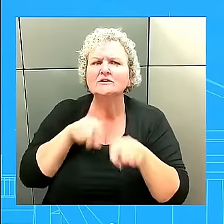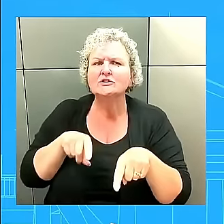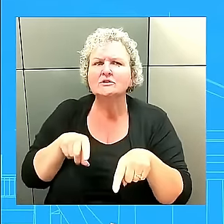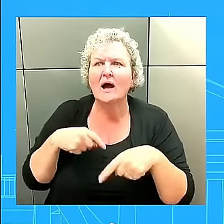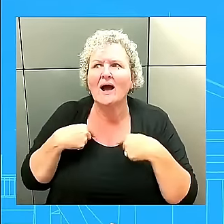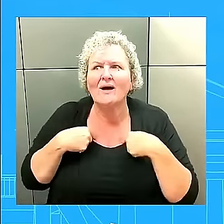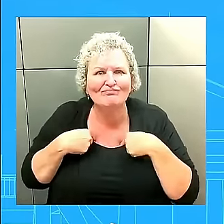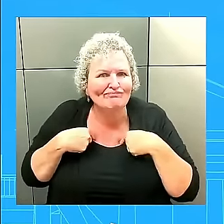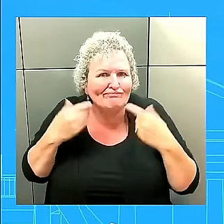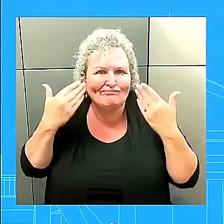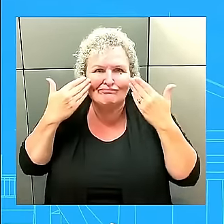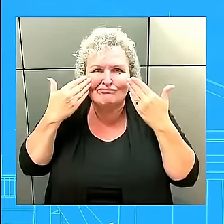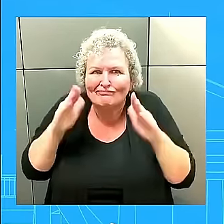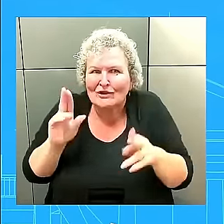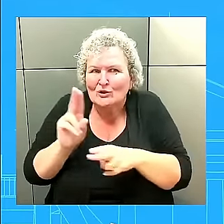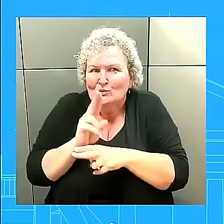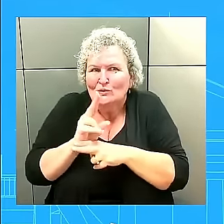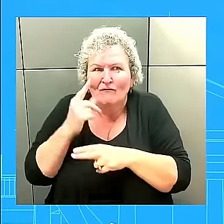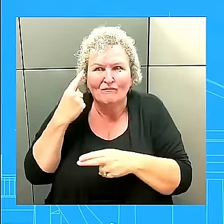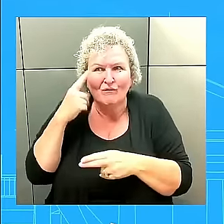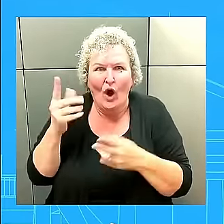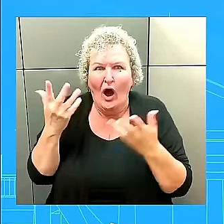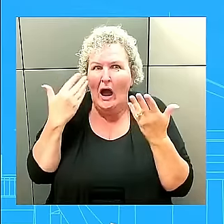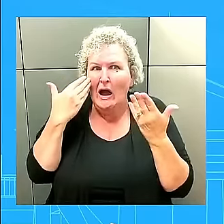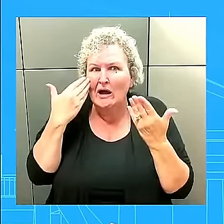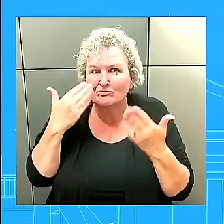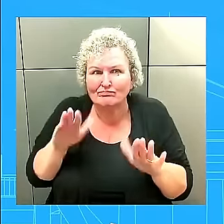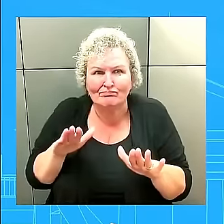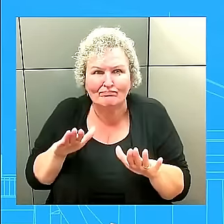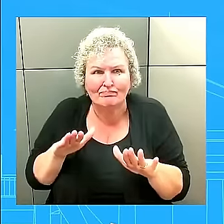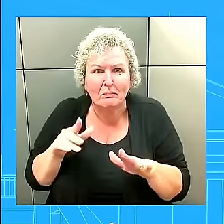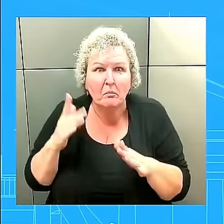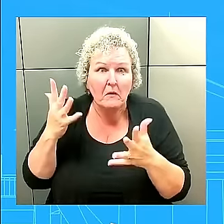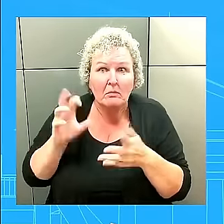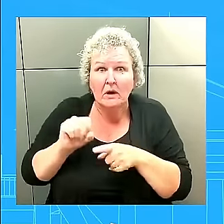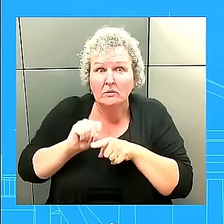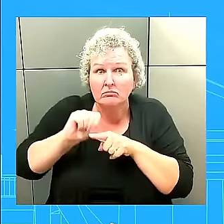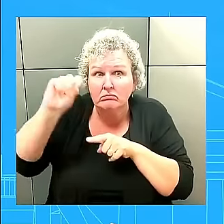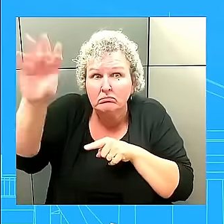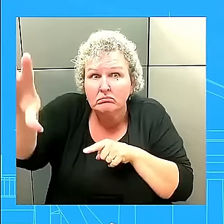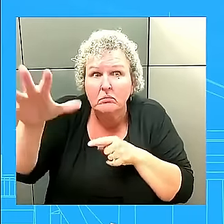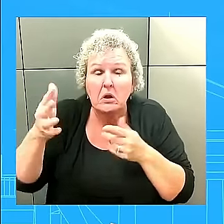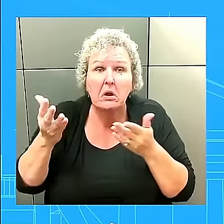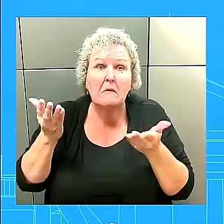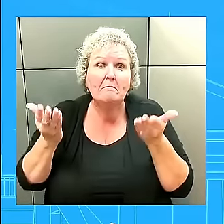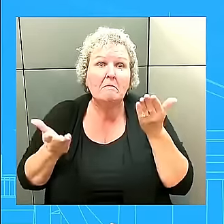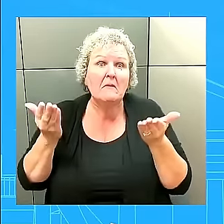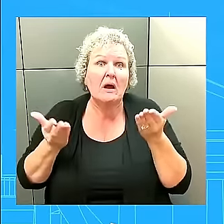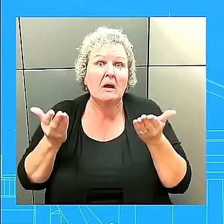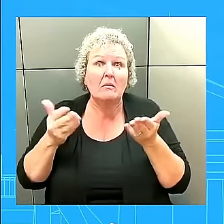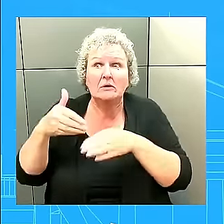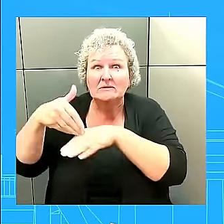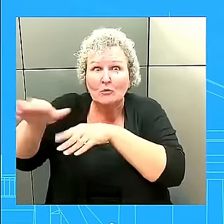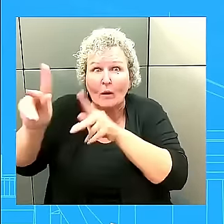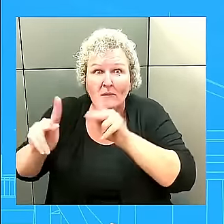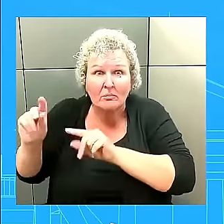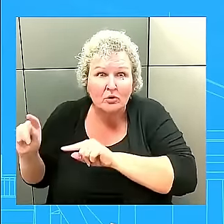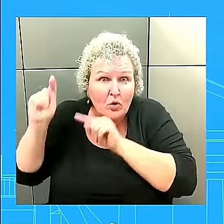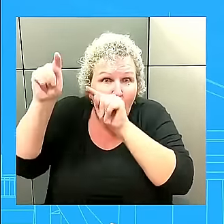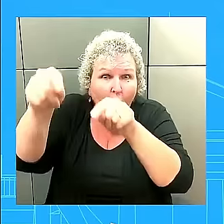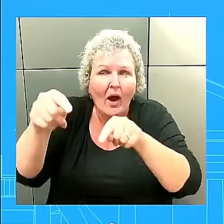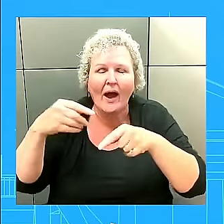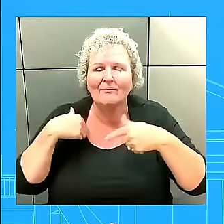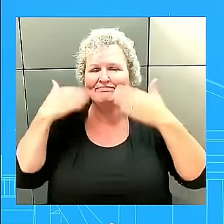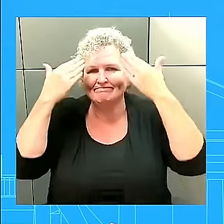they're going to deploy, where they're going to deploy and to what purpose. I can tell you one thing though, if they do deploy to fight against Ukraine,